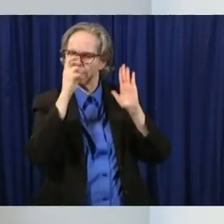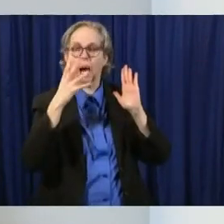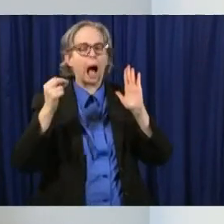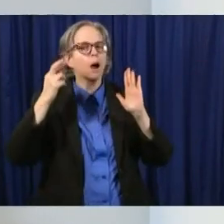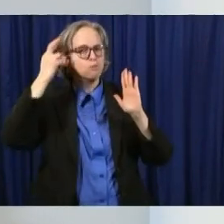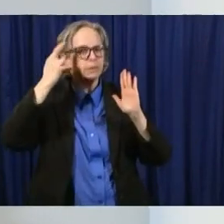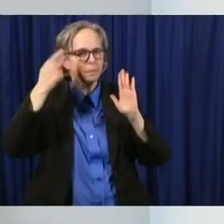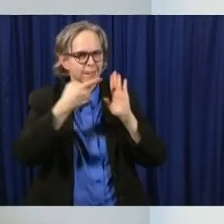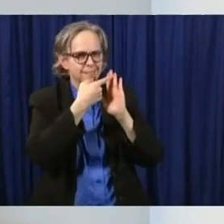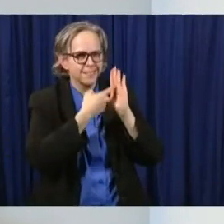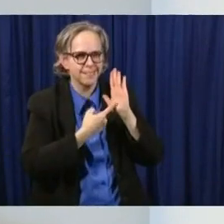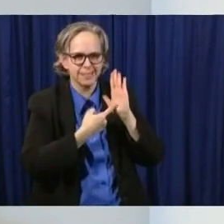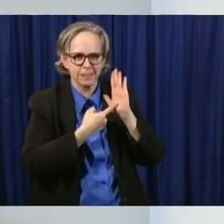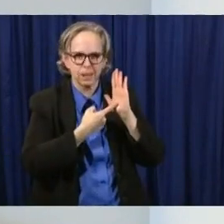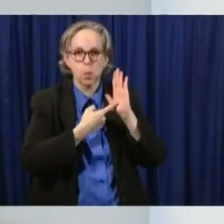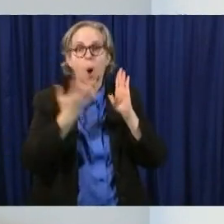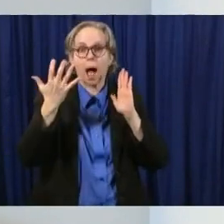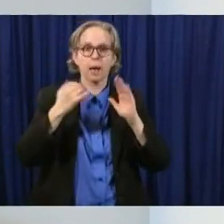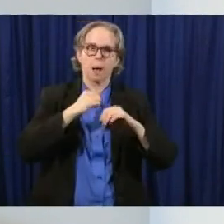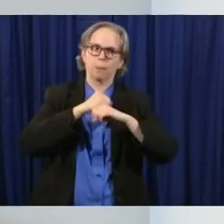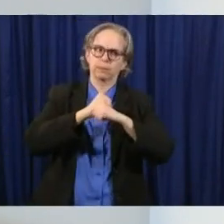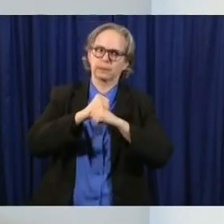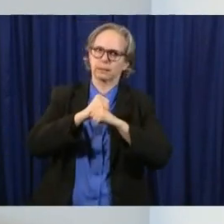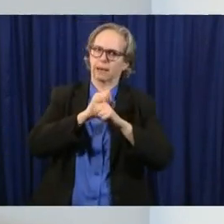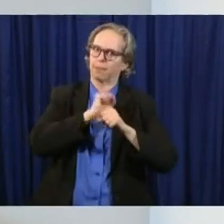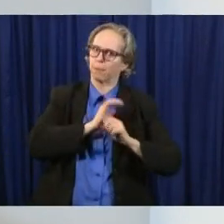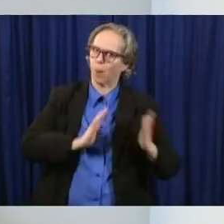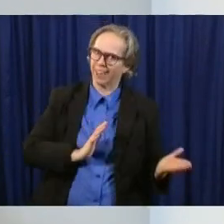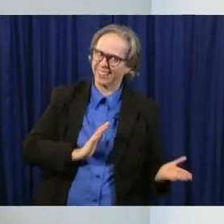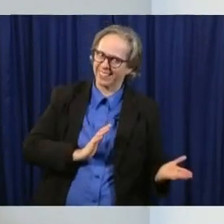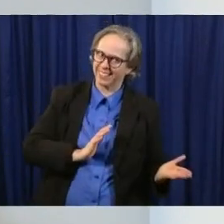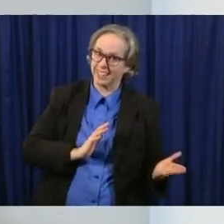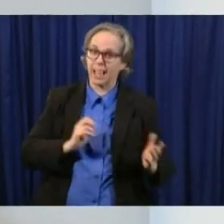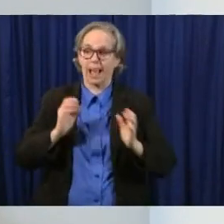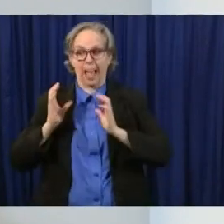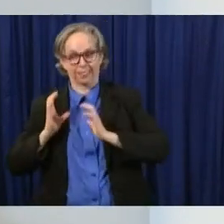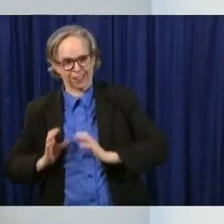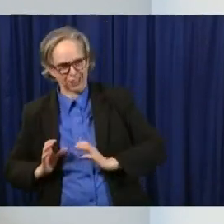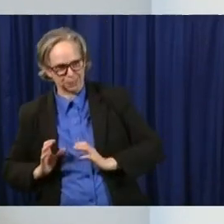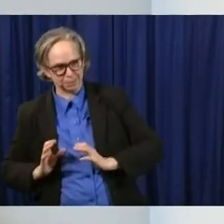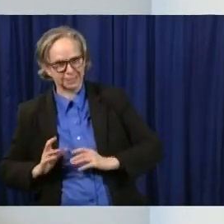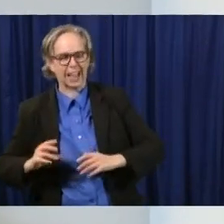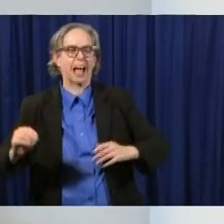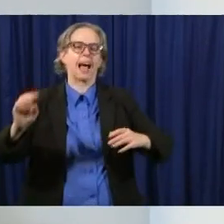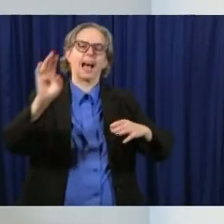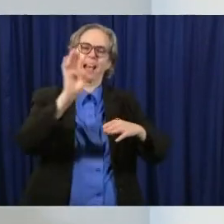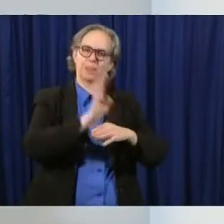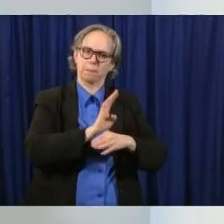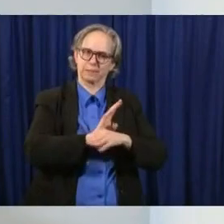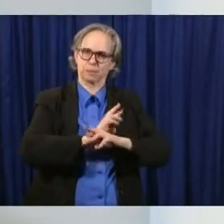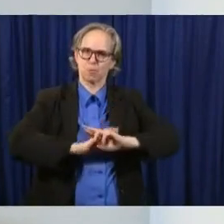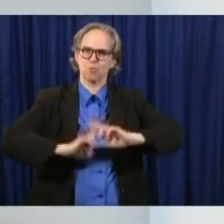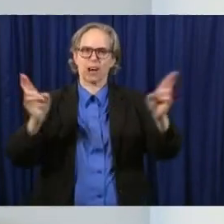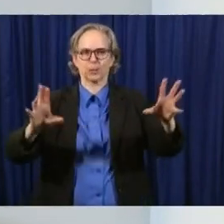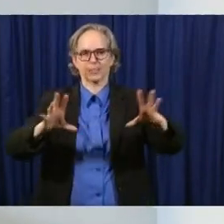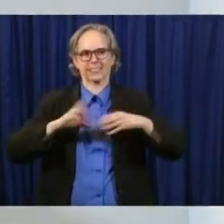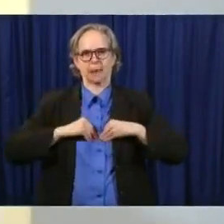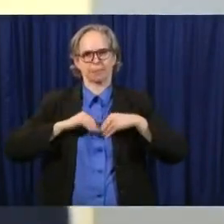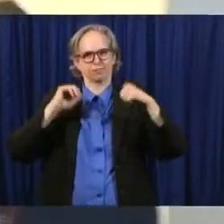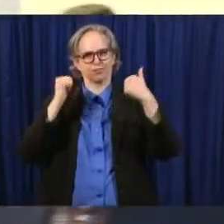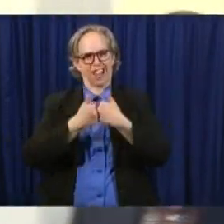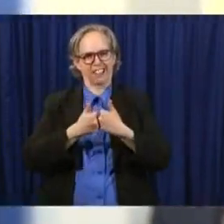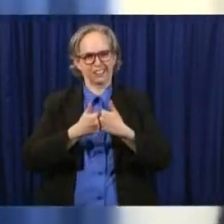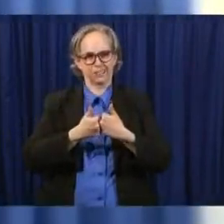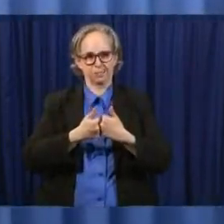health of people in the economy and businesses are going to go above and beyond this in most cases to try to build that confidence we've set very